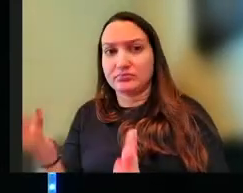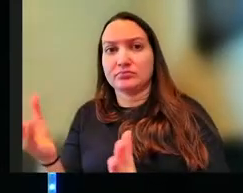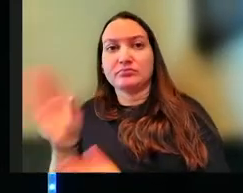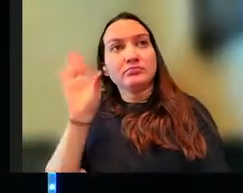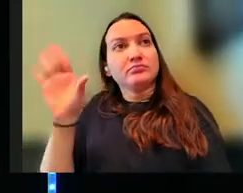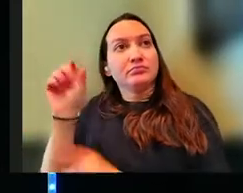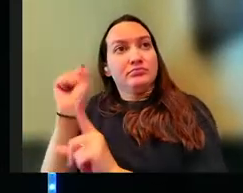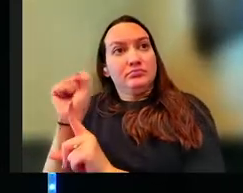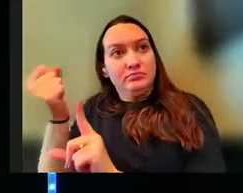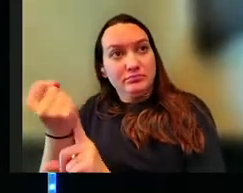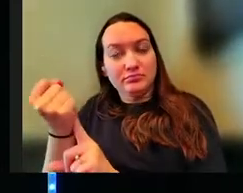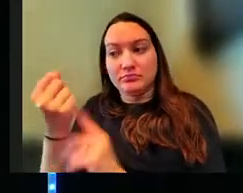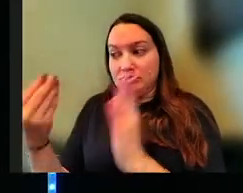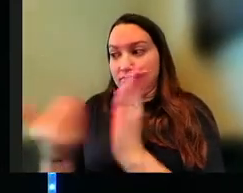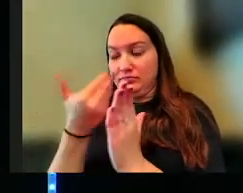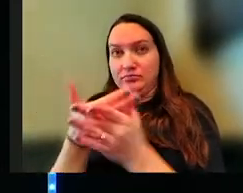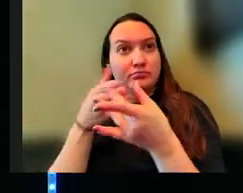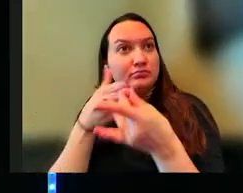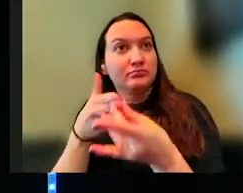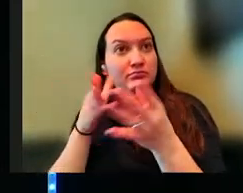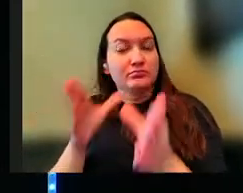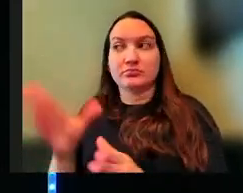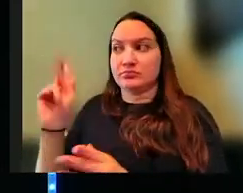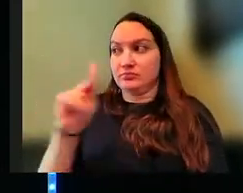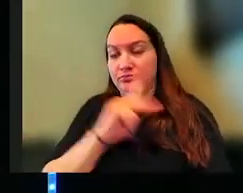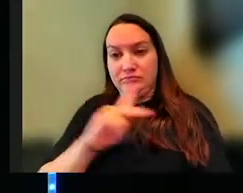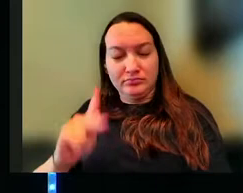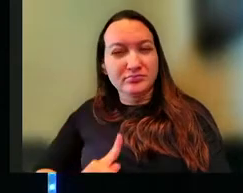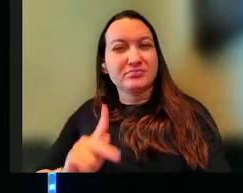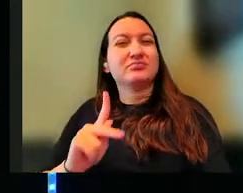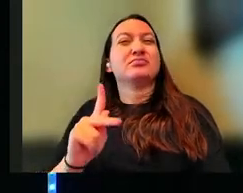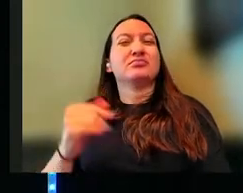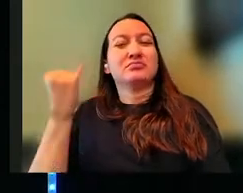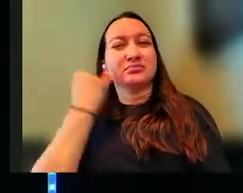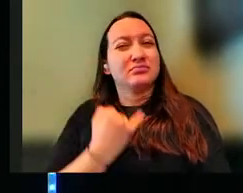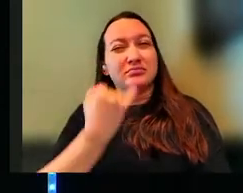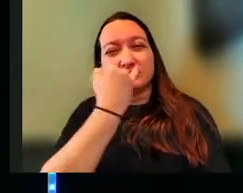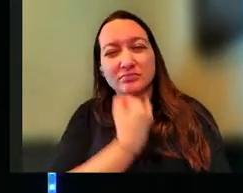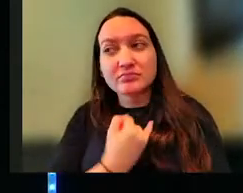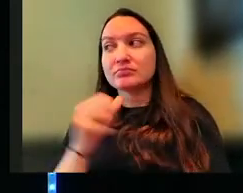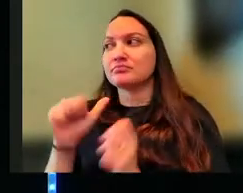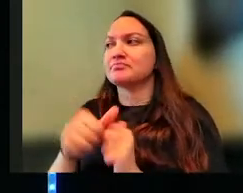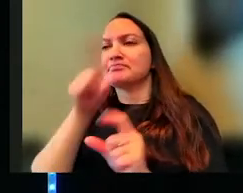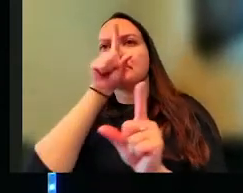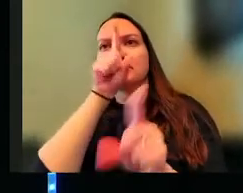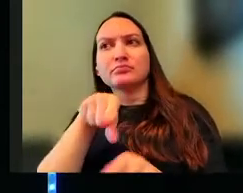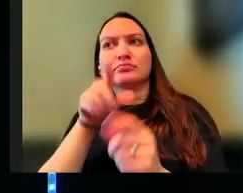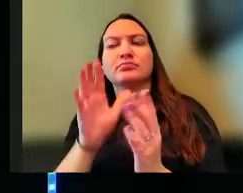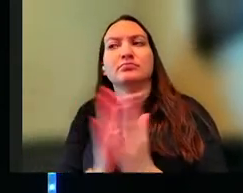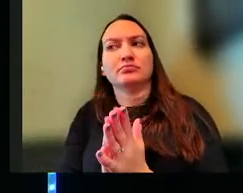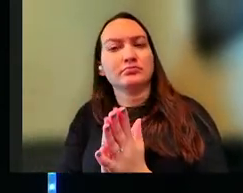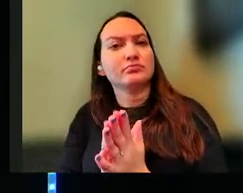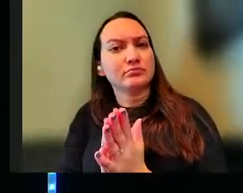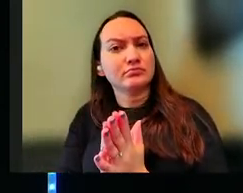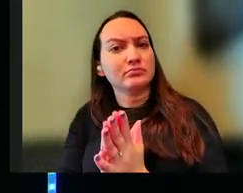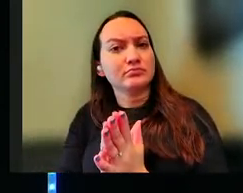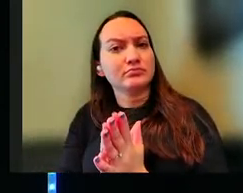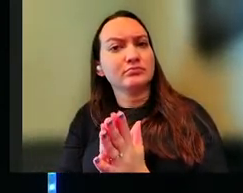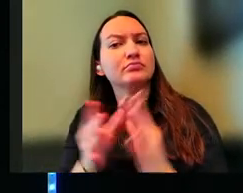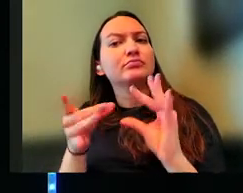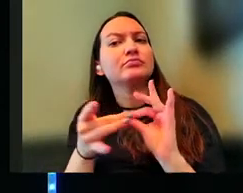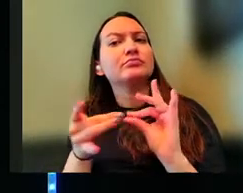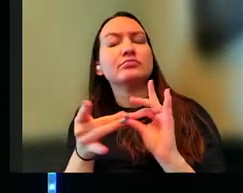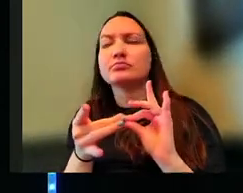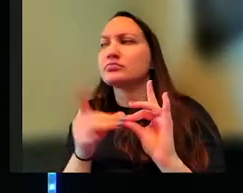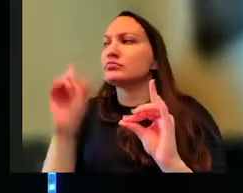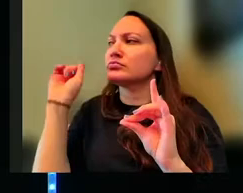situation as the new leader of God's people, as the king of Israel, and here's how he responds to God, is he